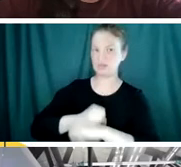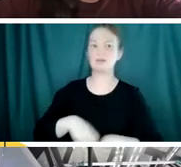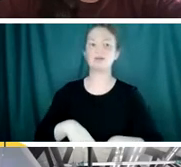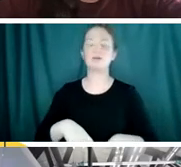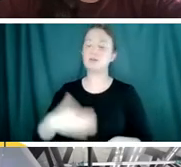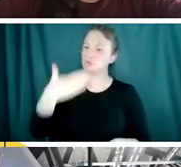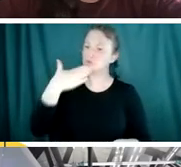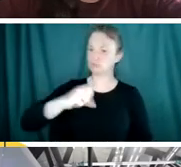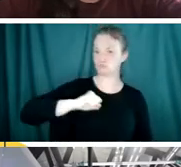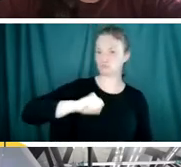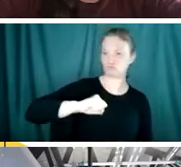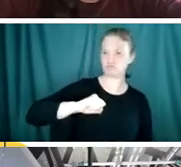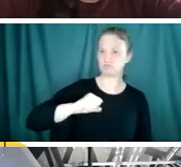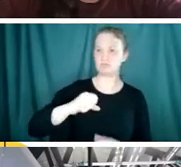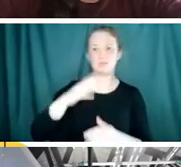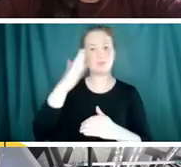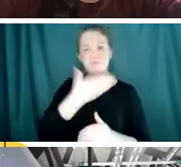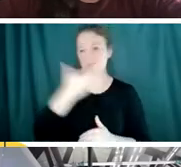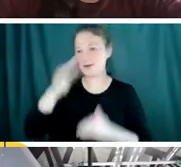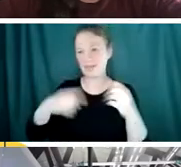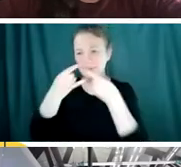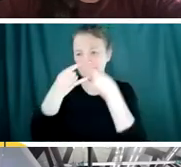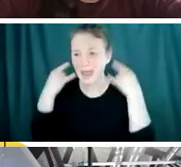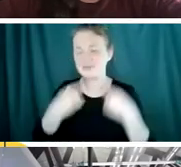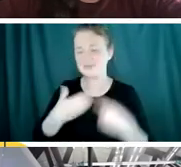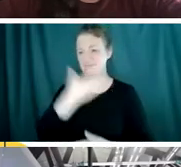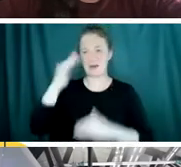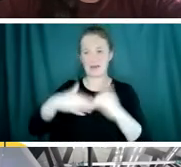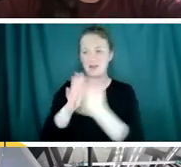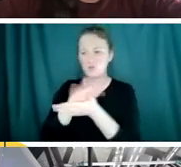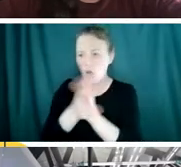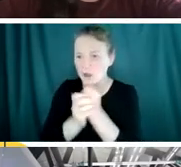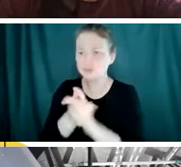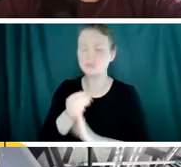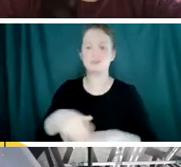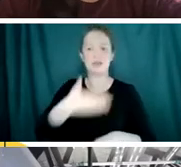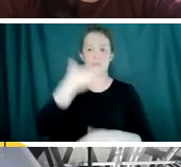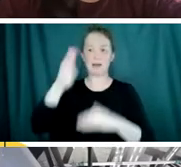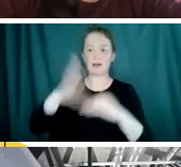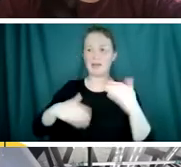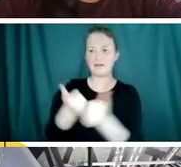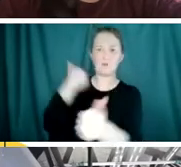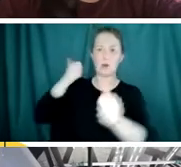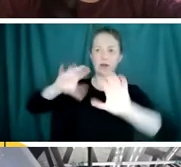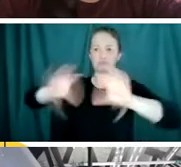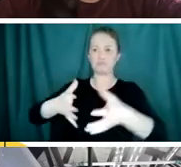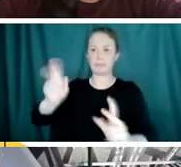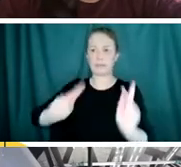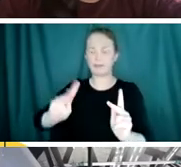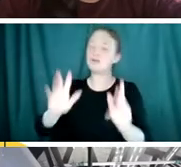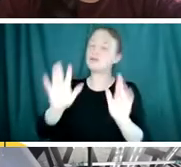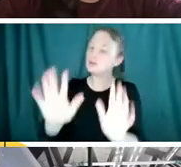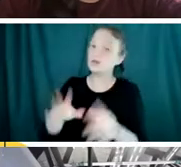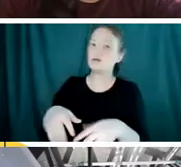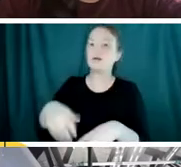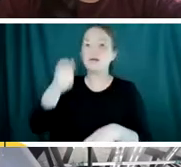way better than masks, way better than washing your hands, way better than avoiding large gatherings. However, each one of these